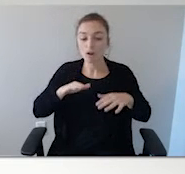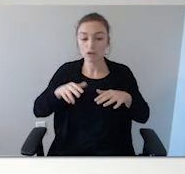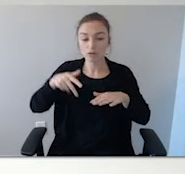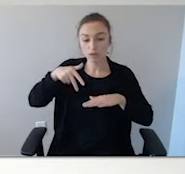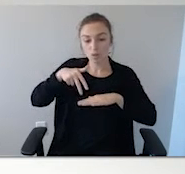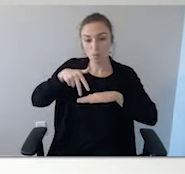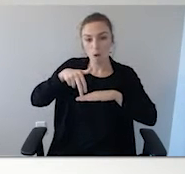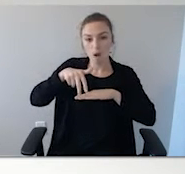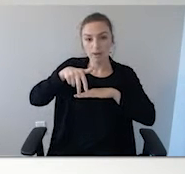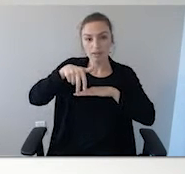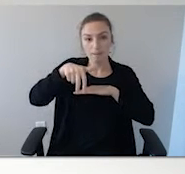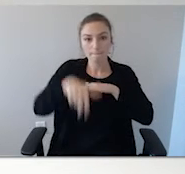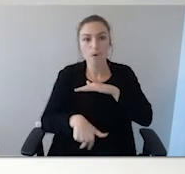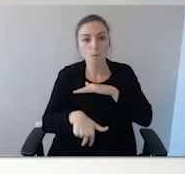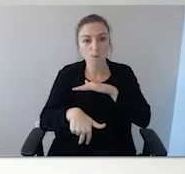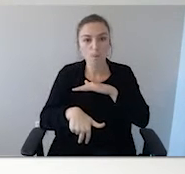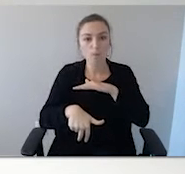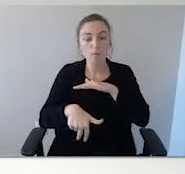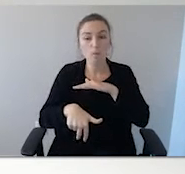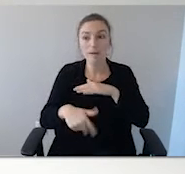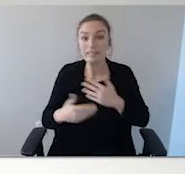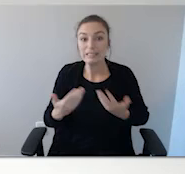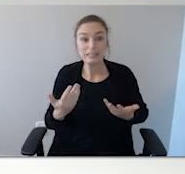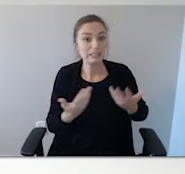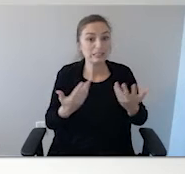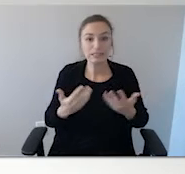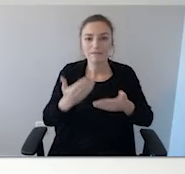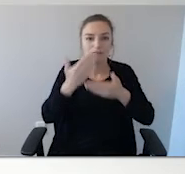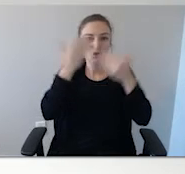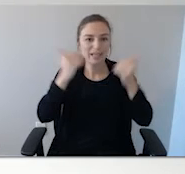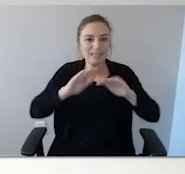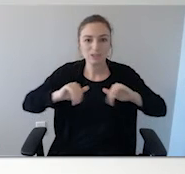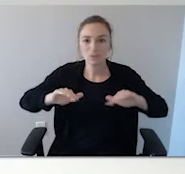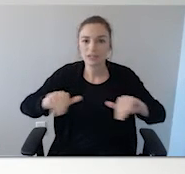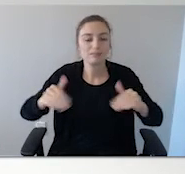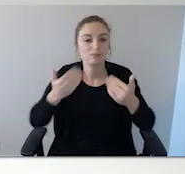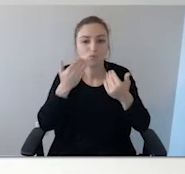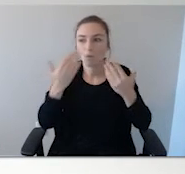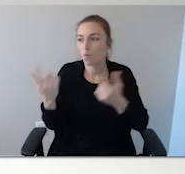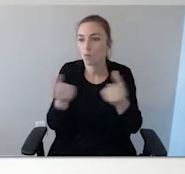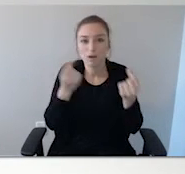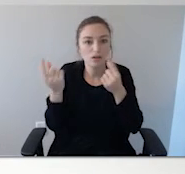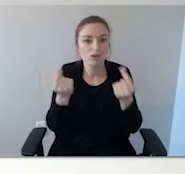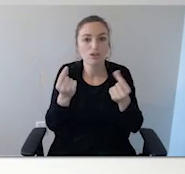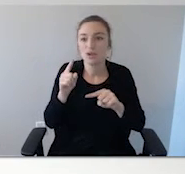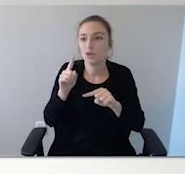again, they could be shocked and not be able to access those skills they learned in swimming.